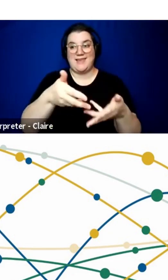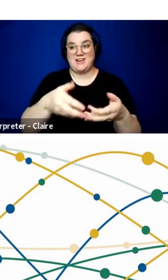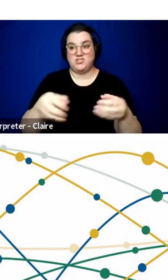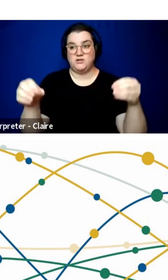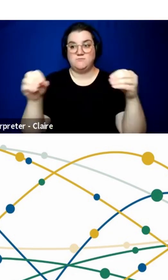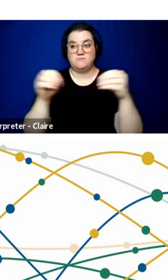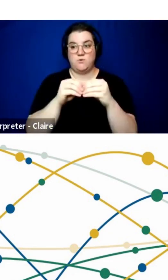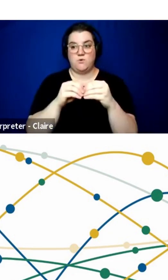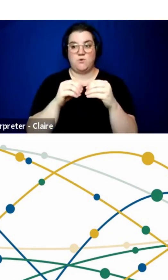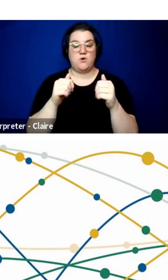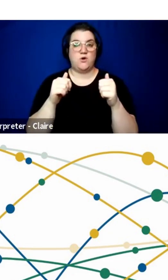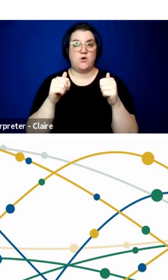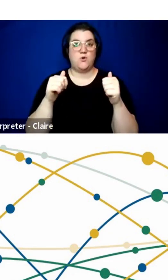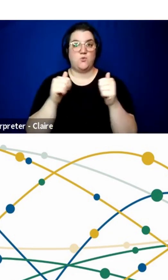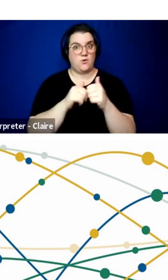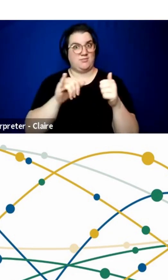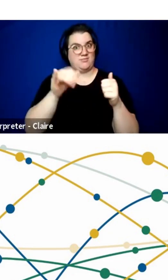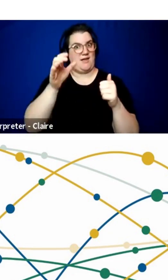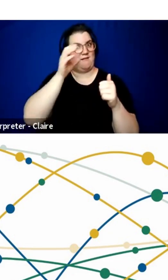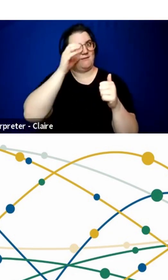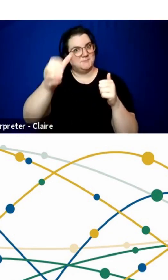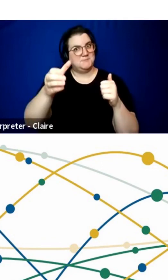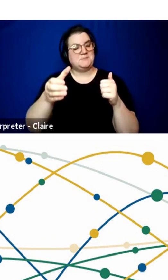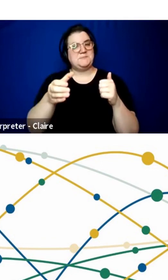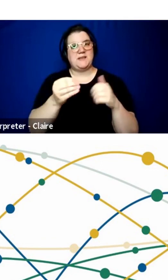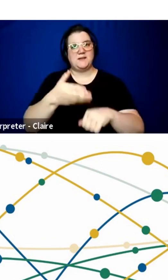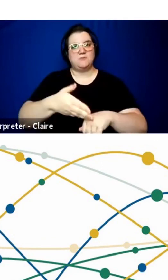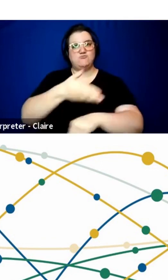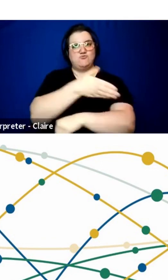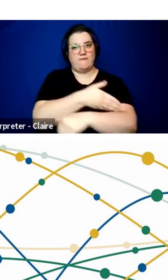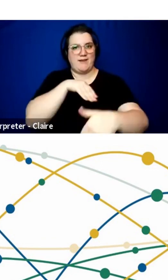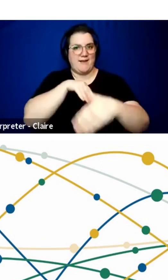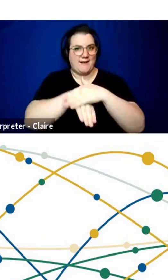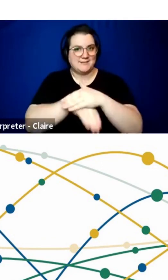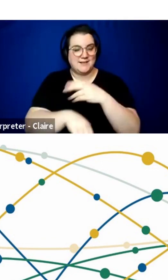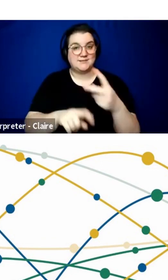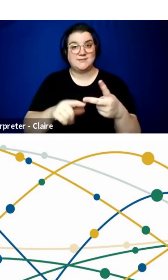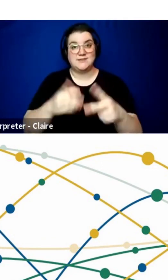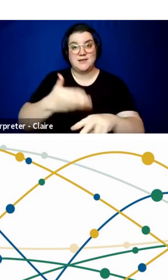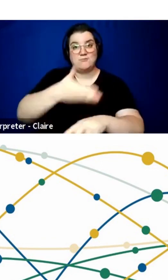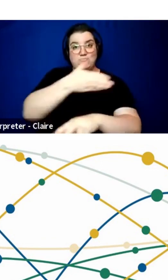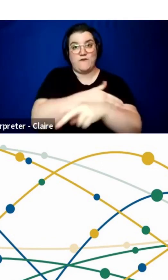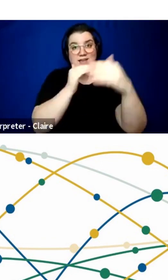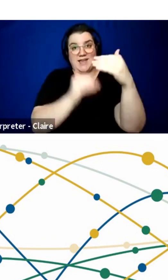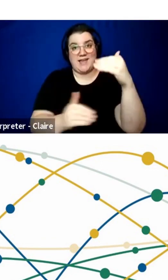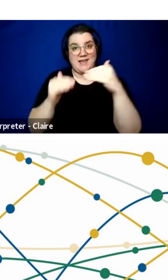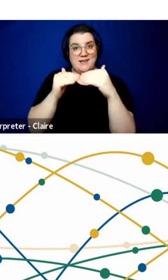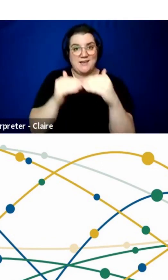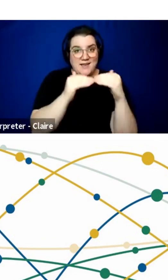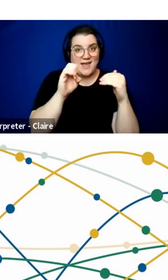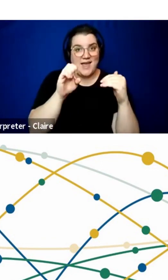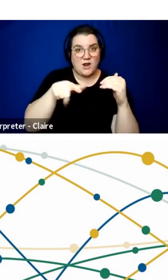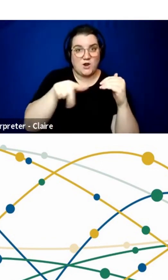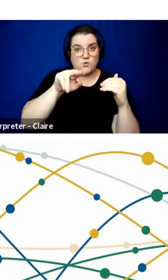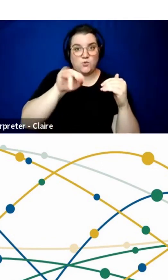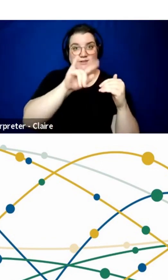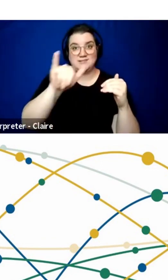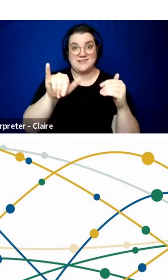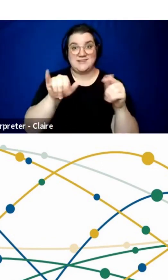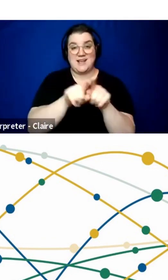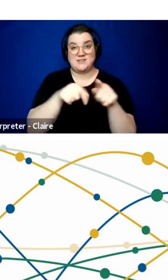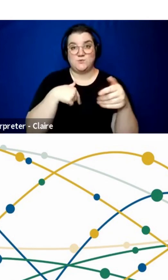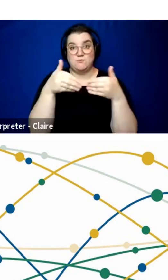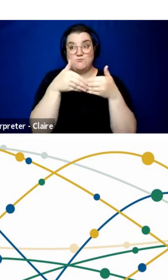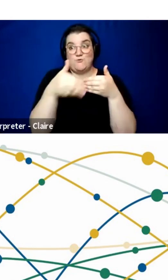with this concept and improving access, improving equity as we move forward as virtual health